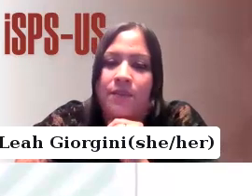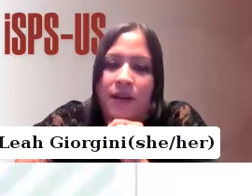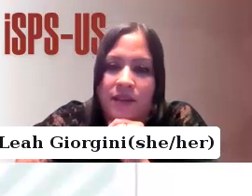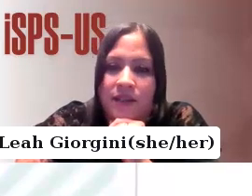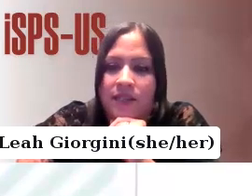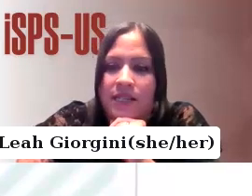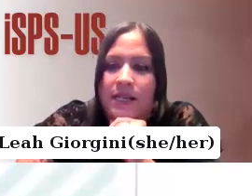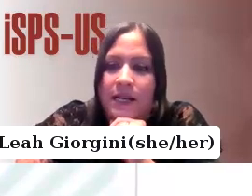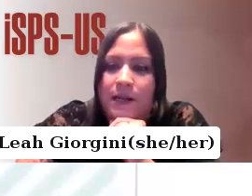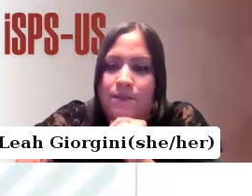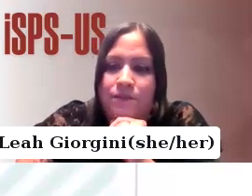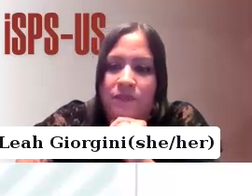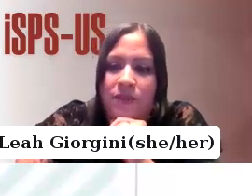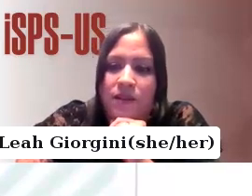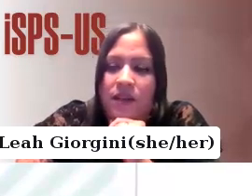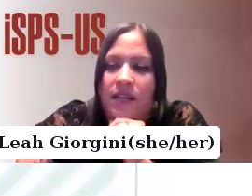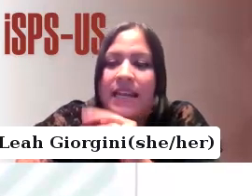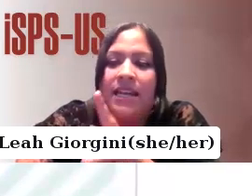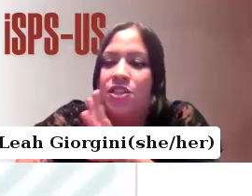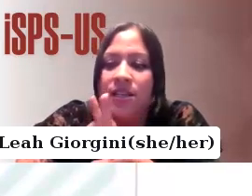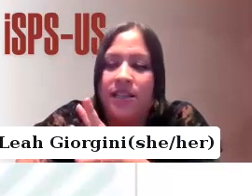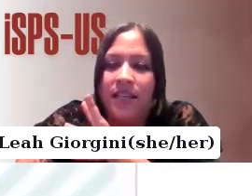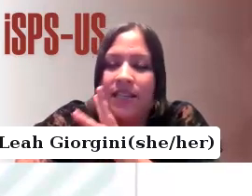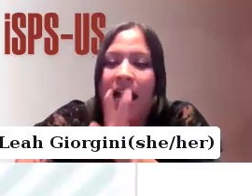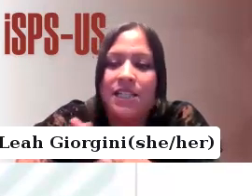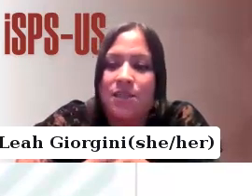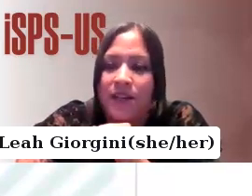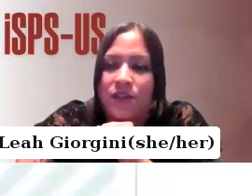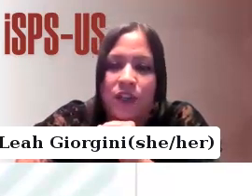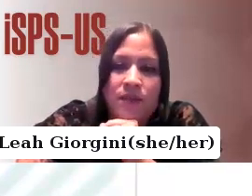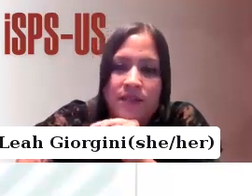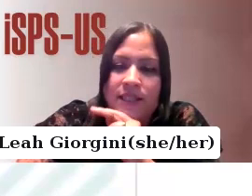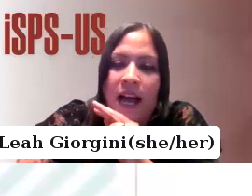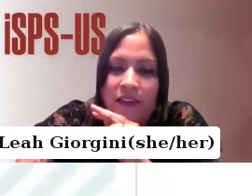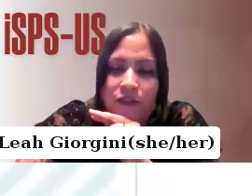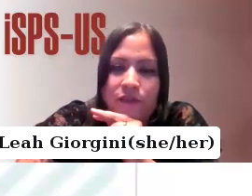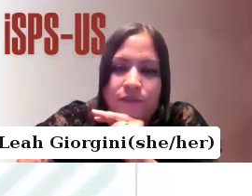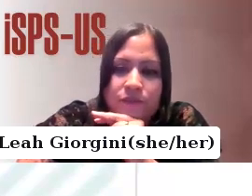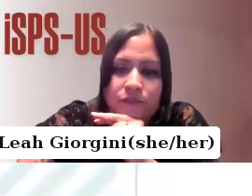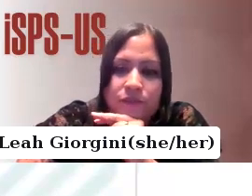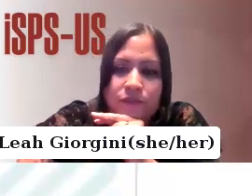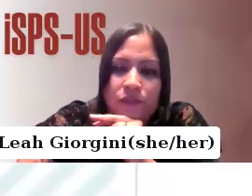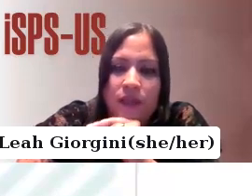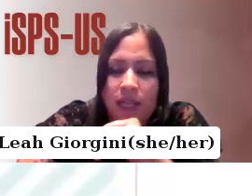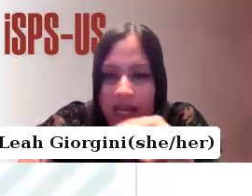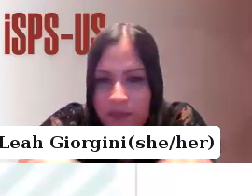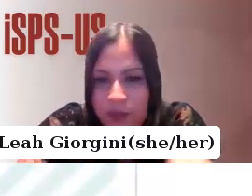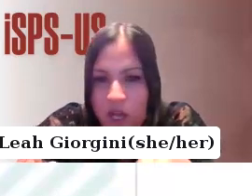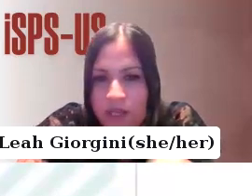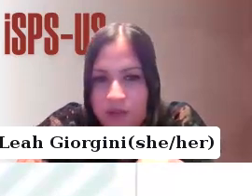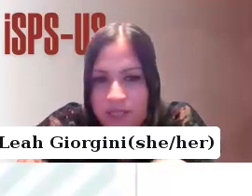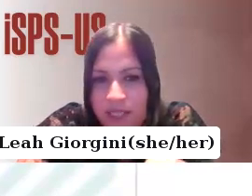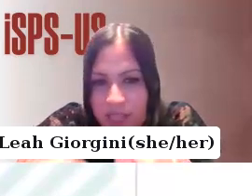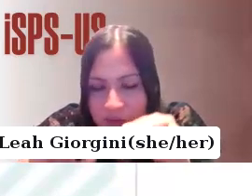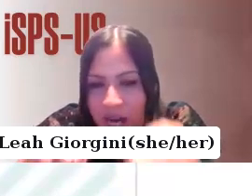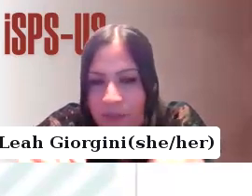worker being a mother um engaging in the aspects of community life and then